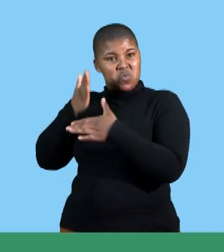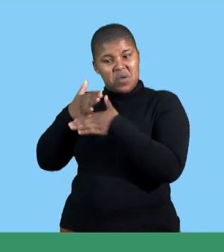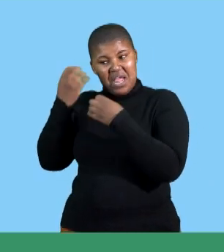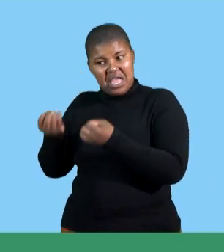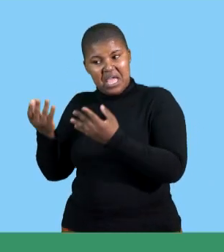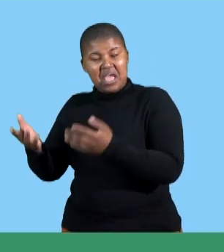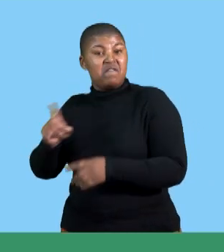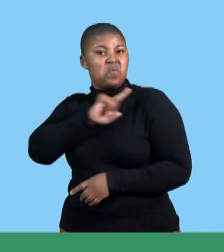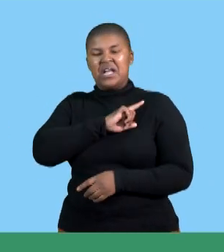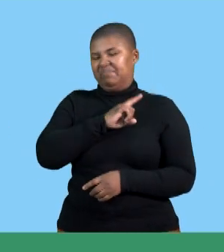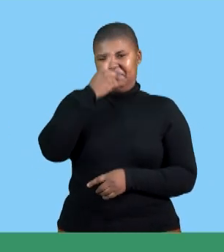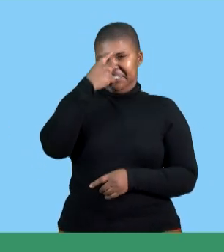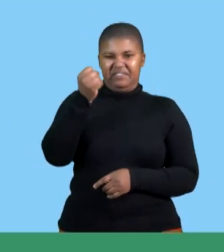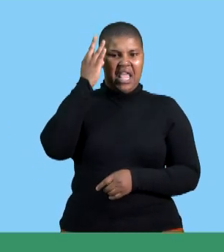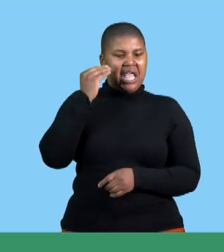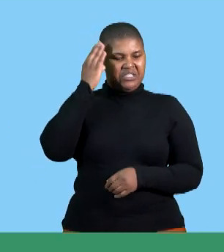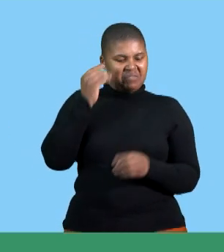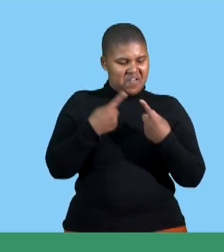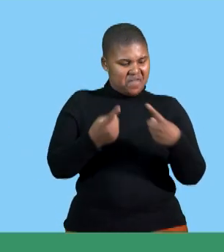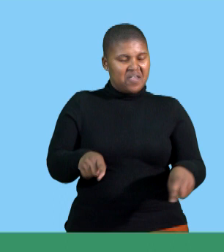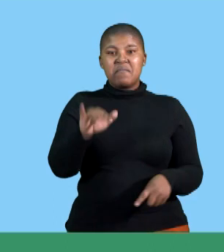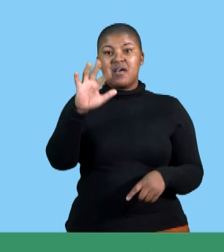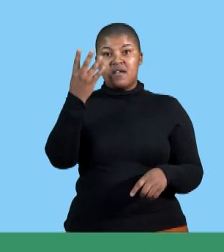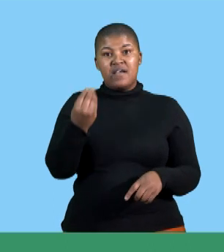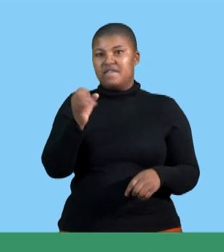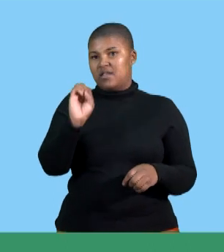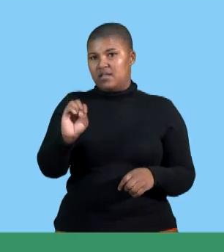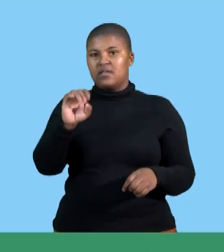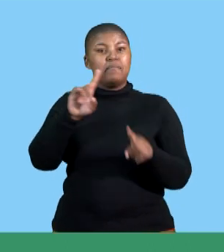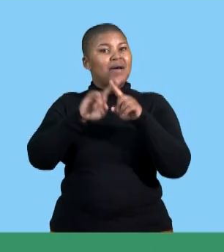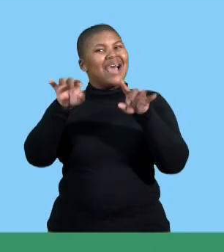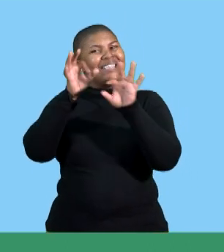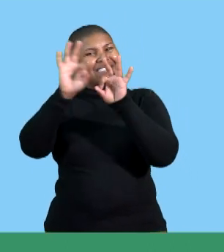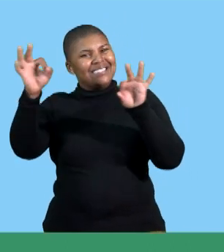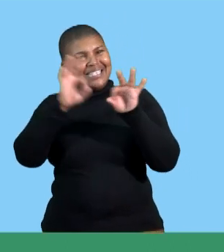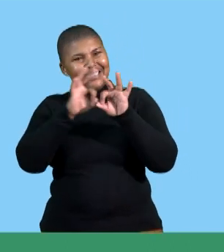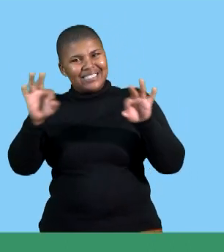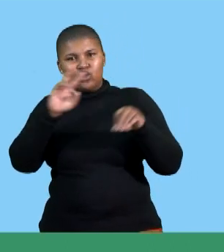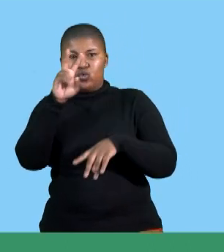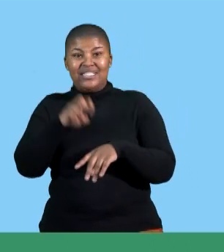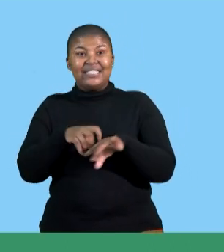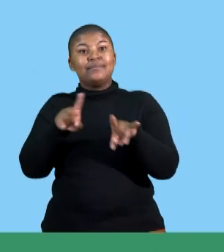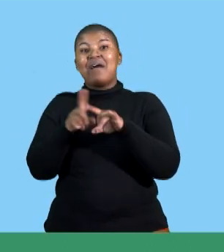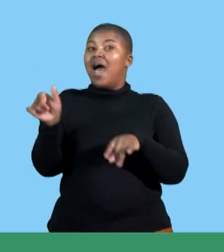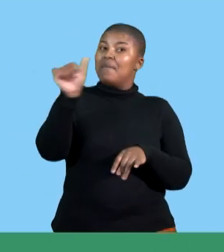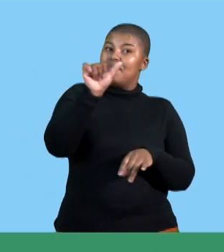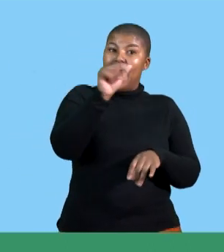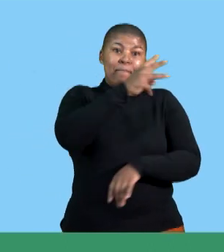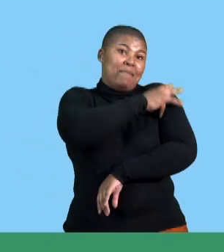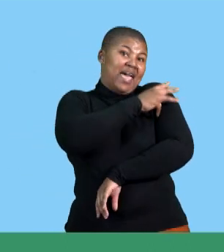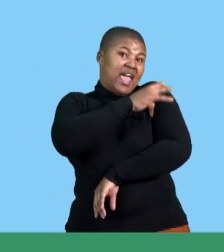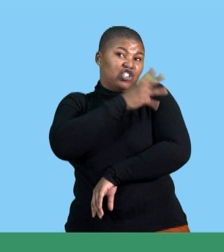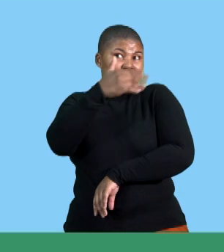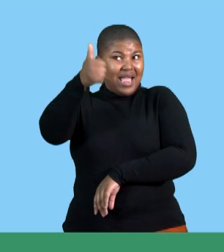so obviously we are not going to we need to do but the previous one that says management respected employees knowledge and skills